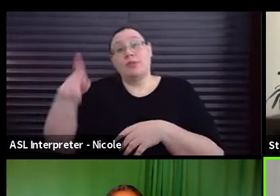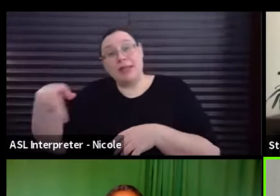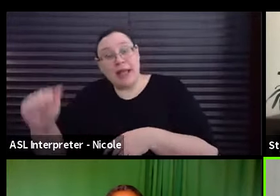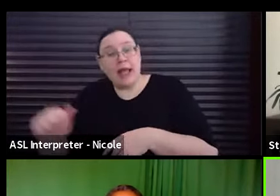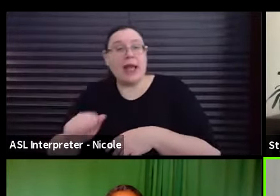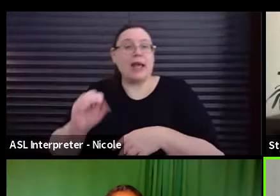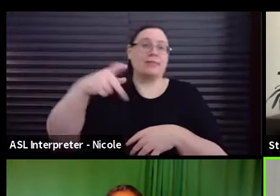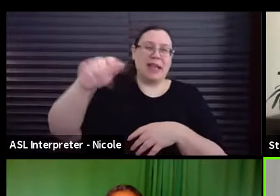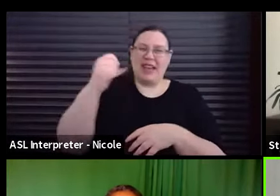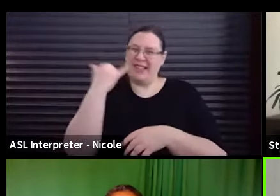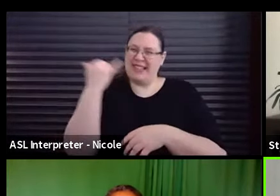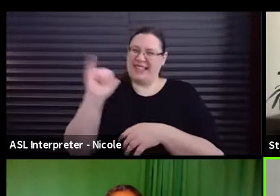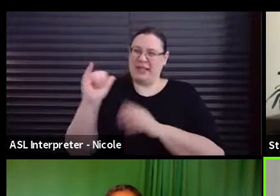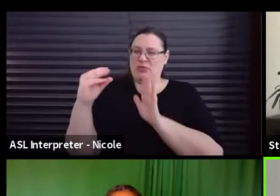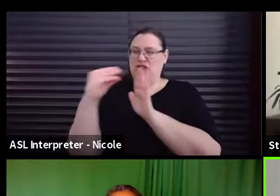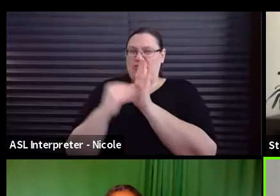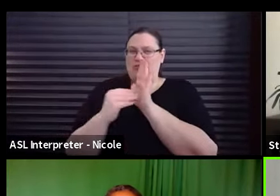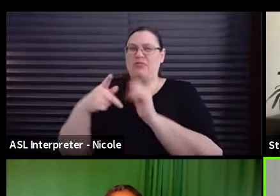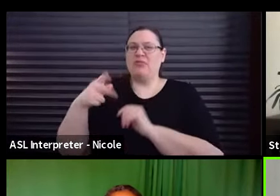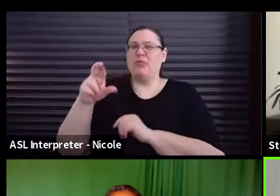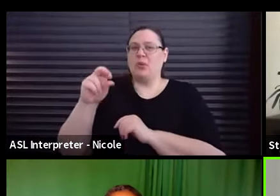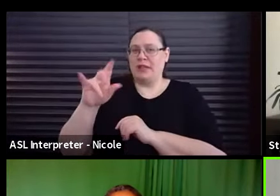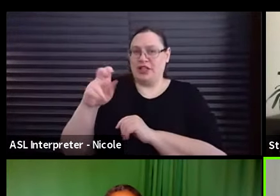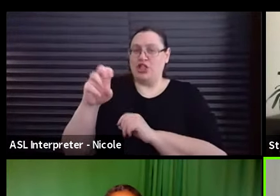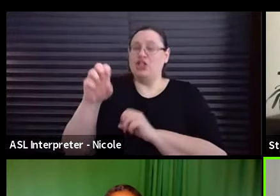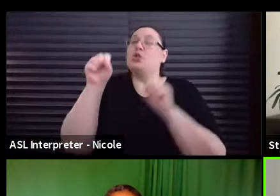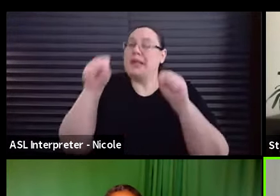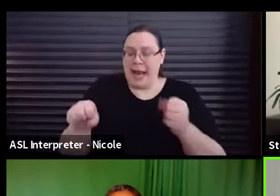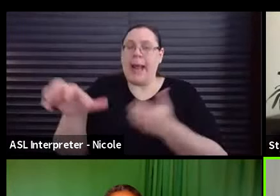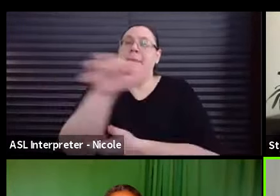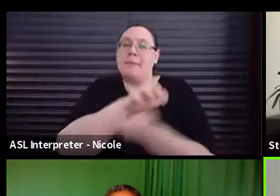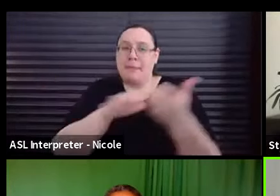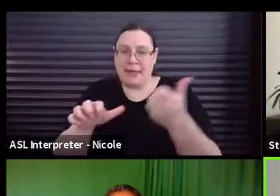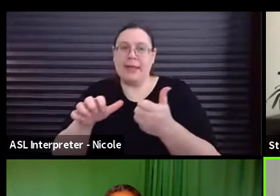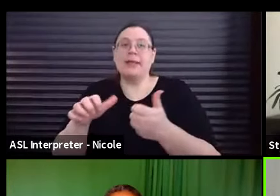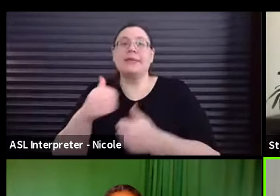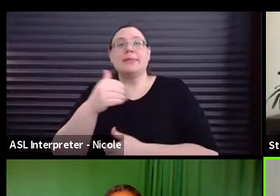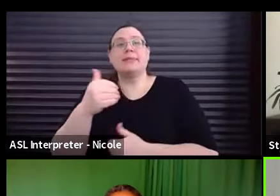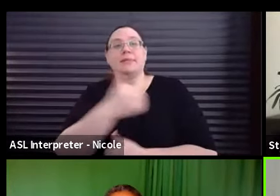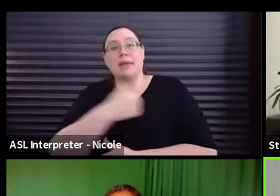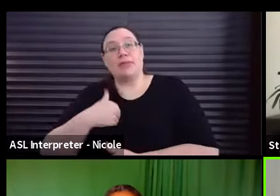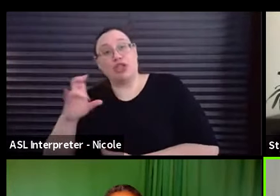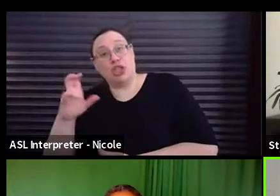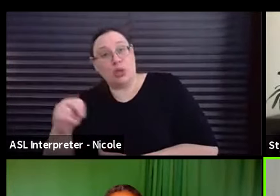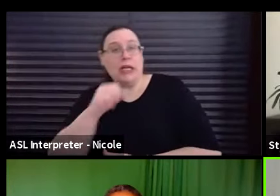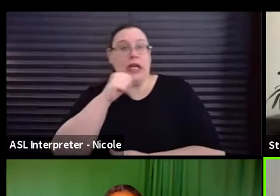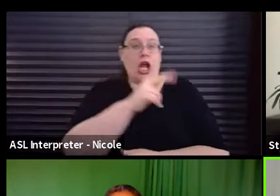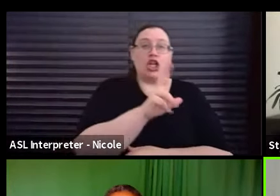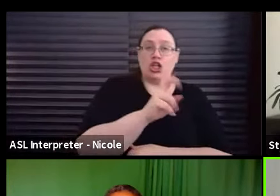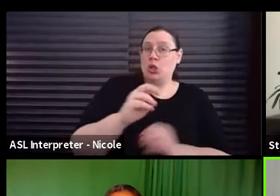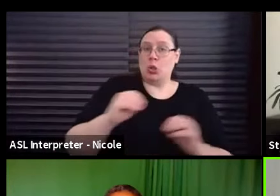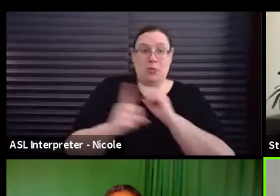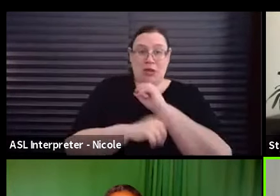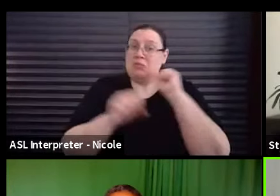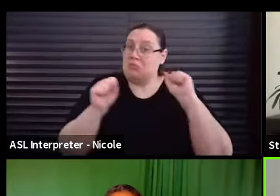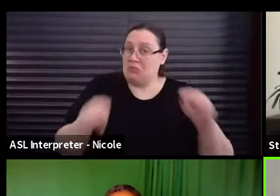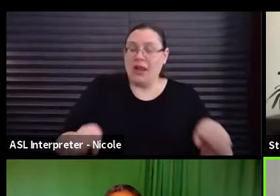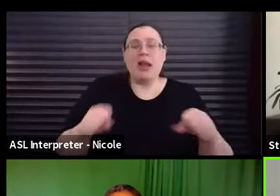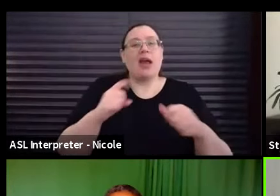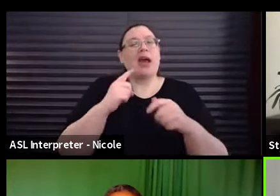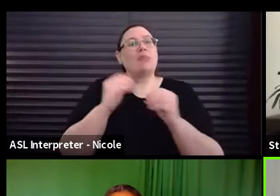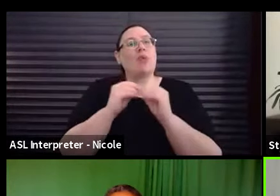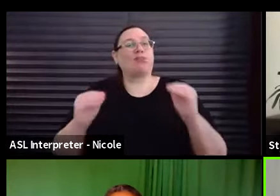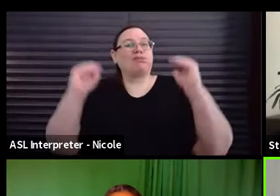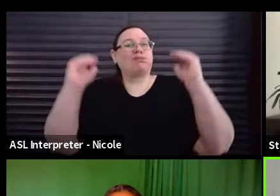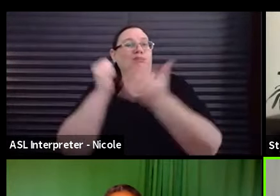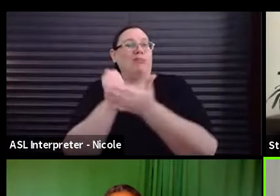have similar provisions that do allow you to mix union and non-union without penalty. And of course, even as you progress into the higher budgeted